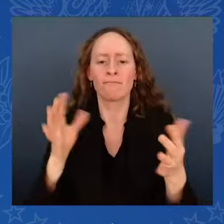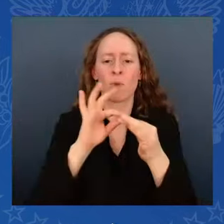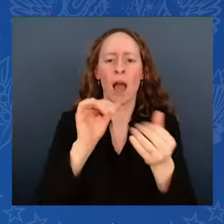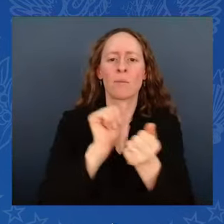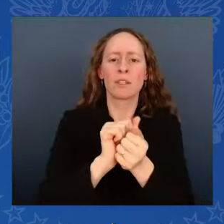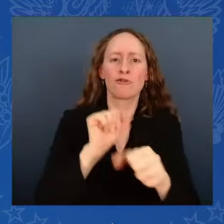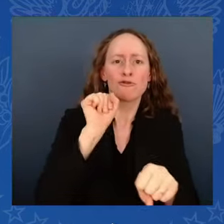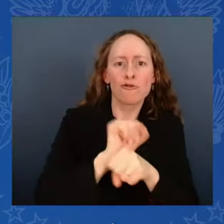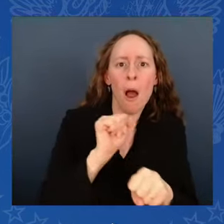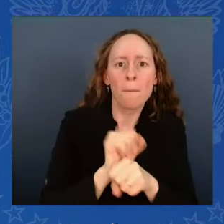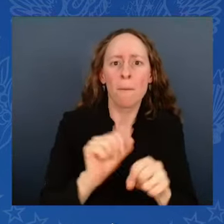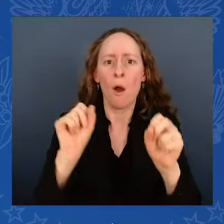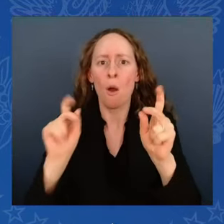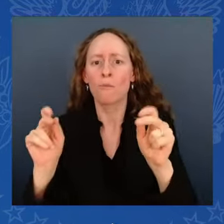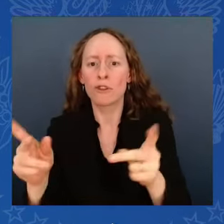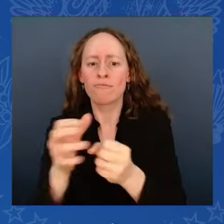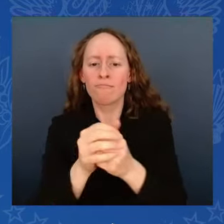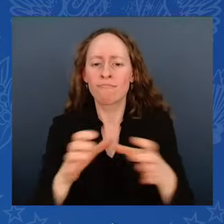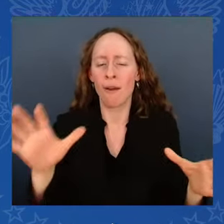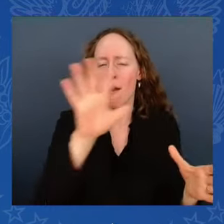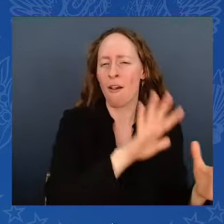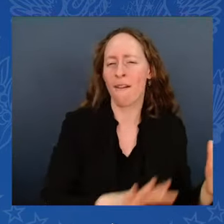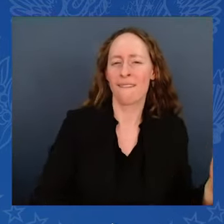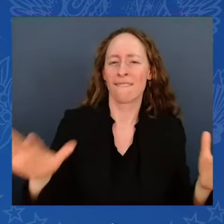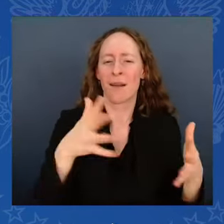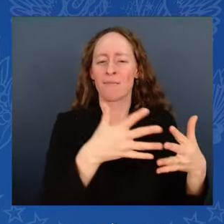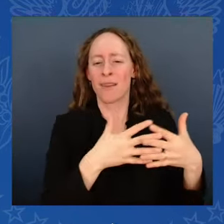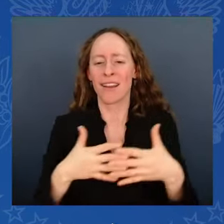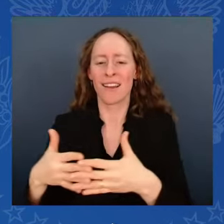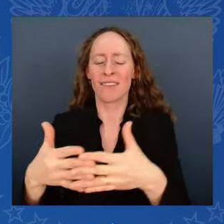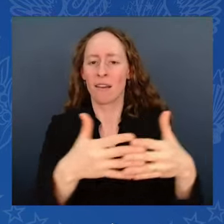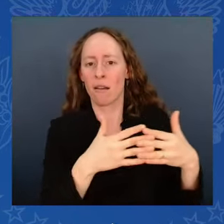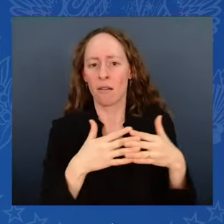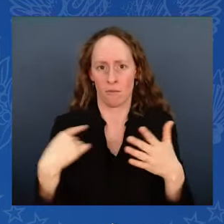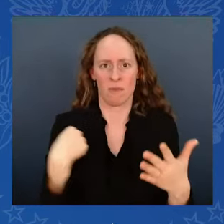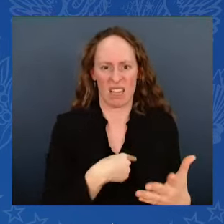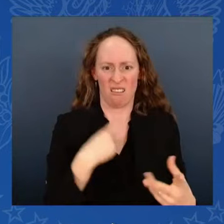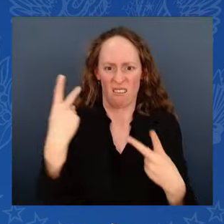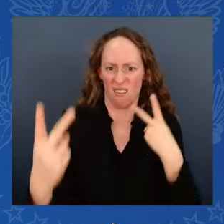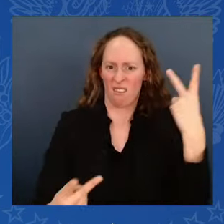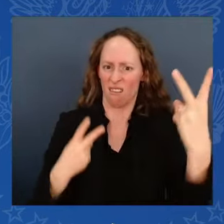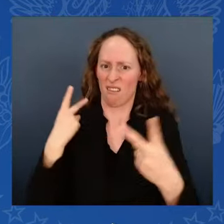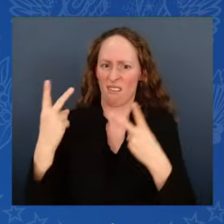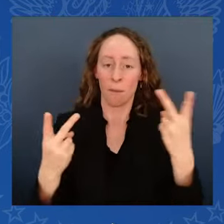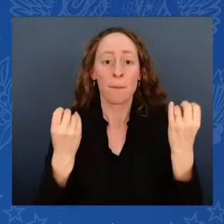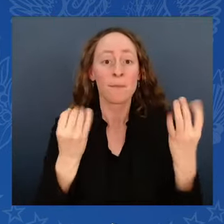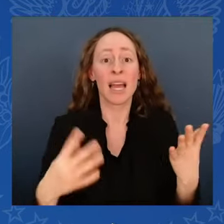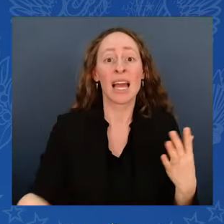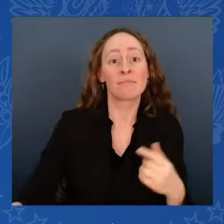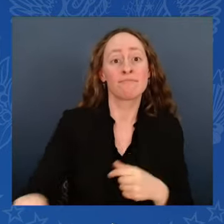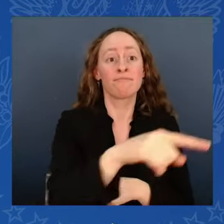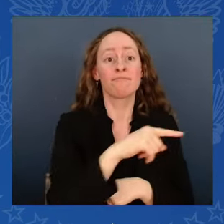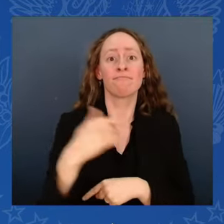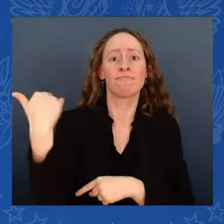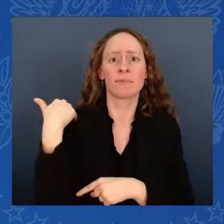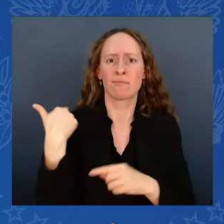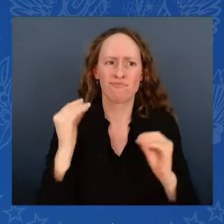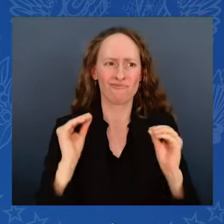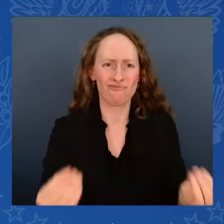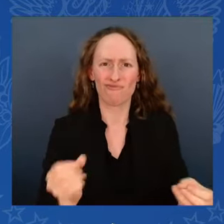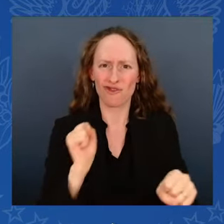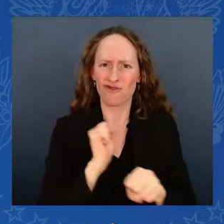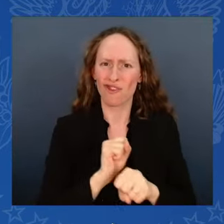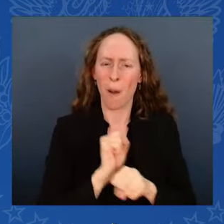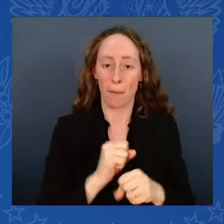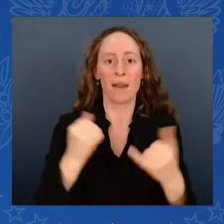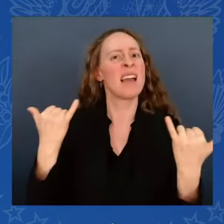real. We've reduced Black unemployment rate to its record low. More Black Americans have health insurance than ever